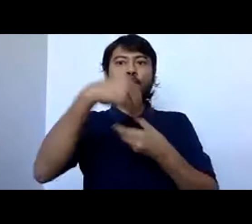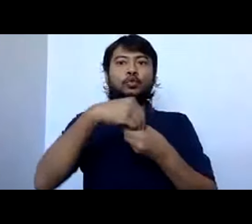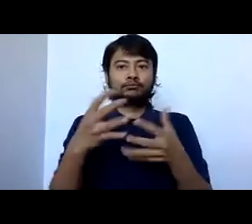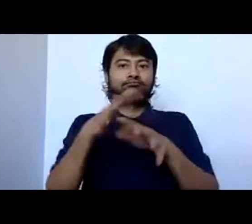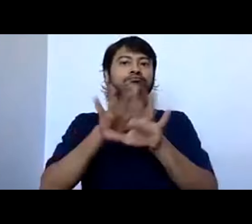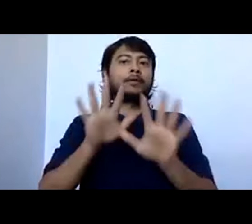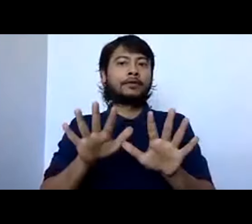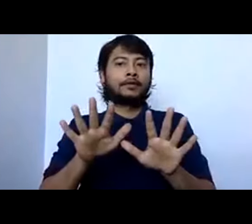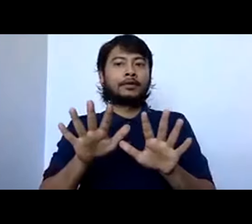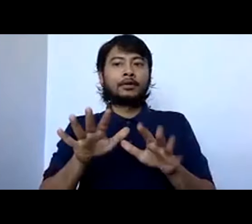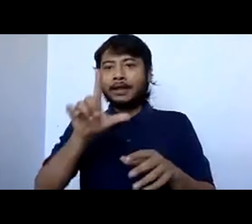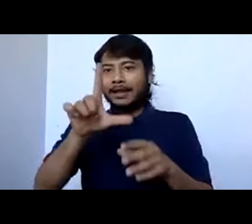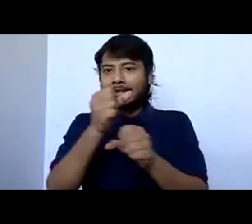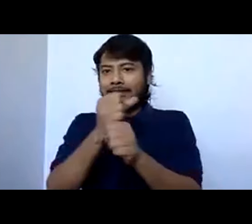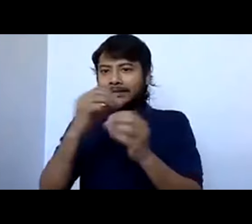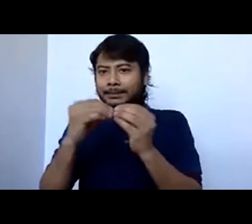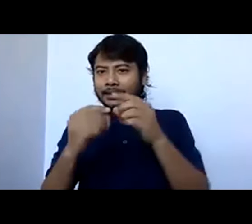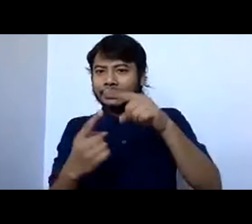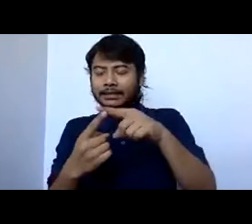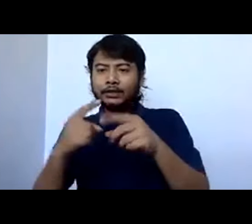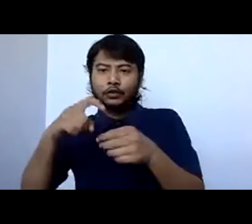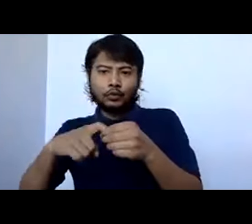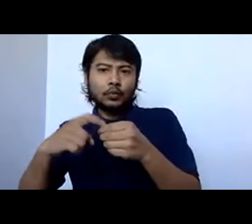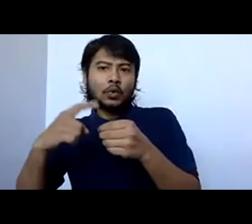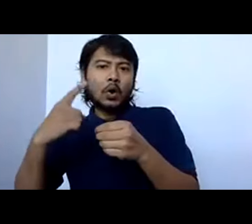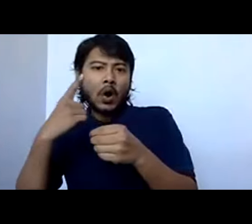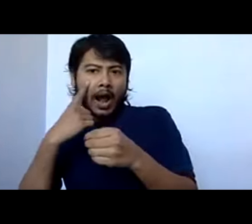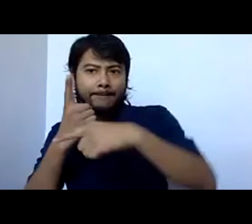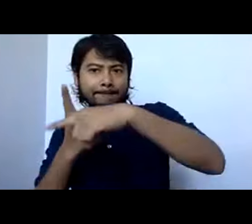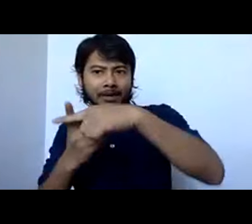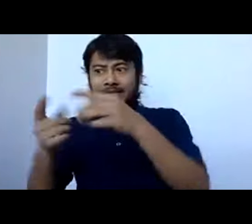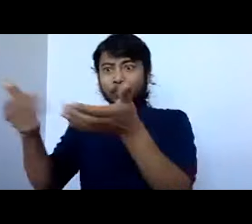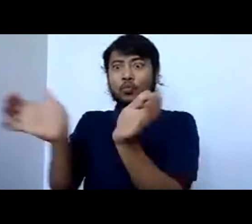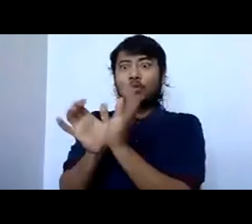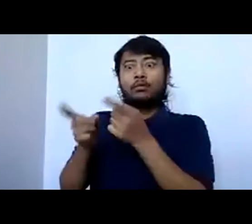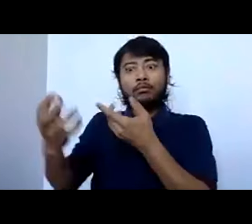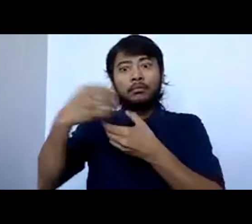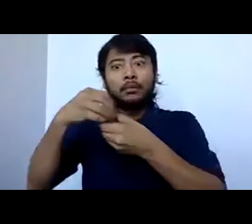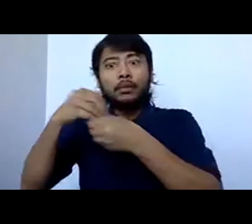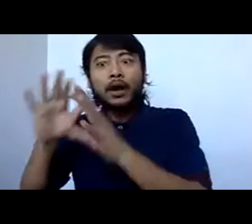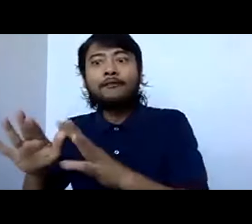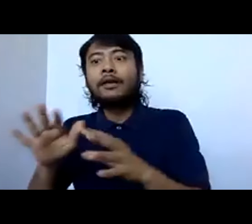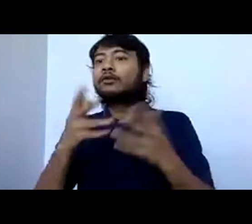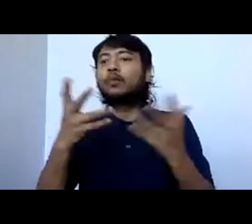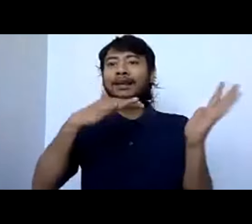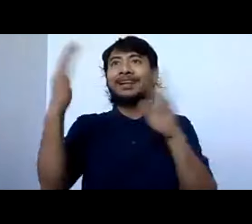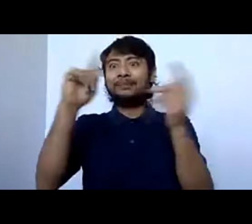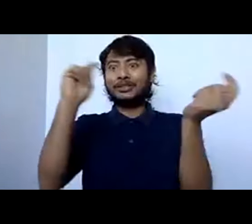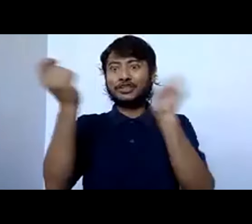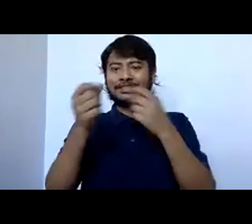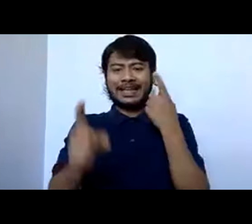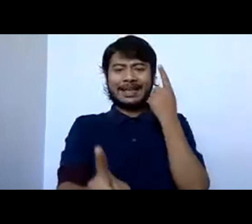LGBTQI community as well. And again, you know, because climate change affects all of us, it's important that we take everybody with us.